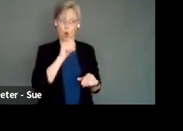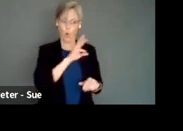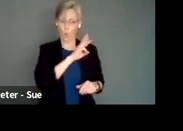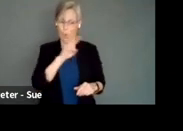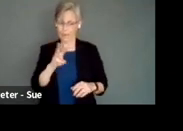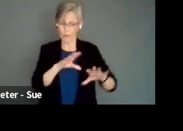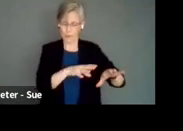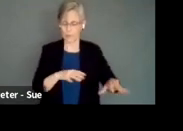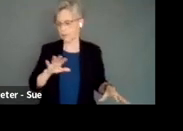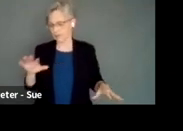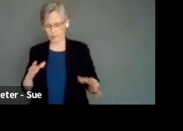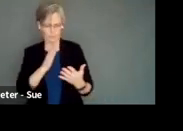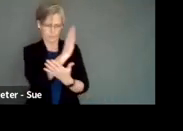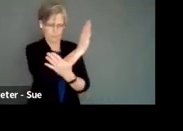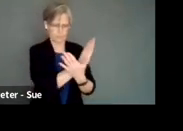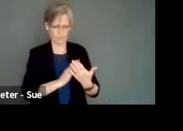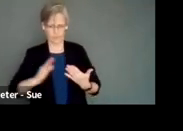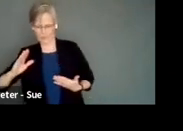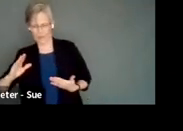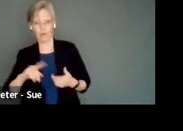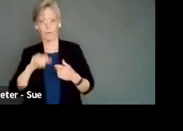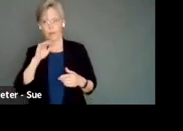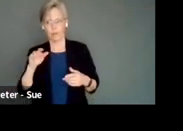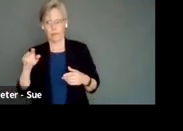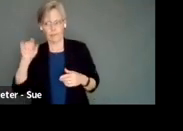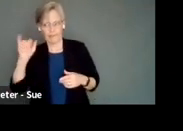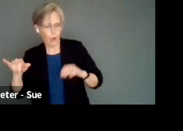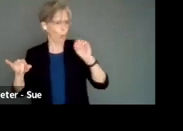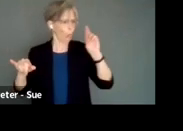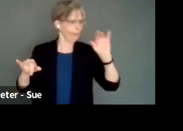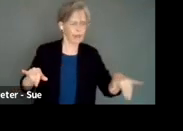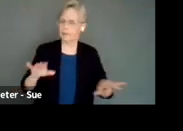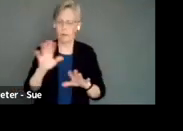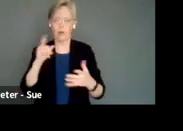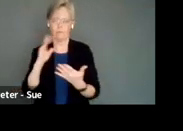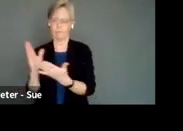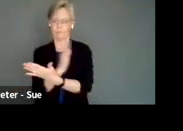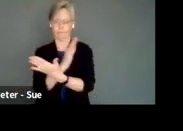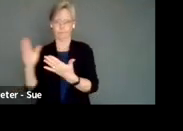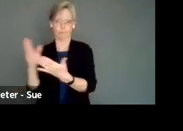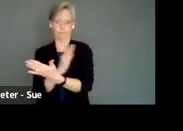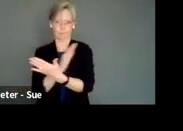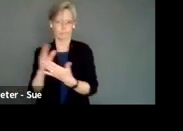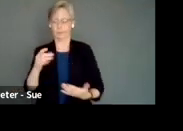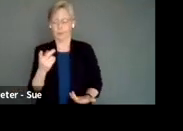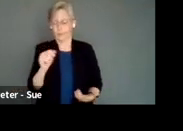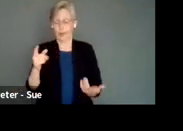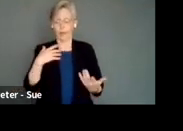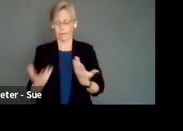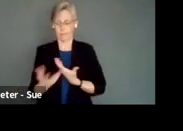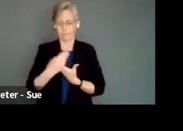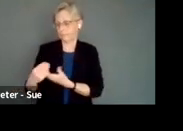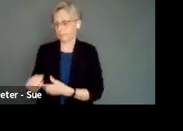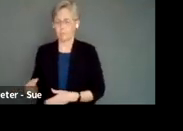disable mint side of this spectrum, it's not an either or it's a spectrum. We think of disability as a collective condition. So Indigenous